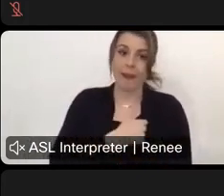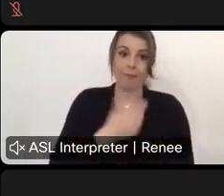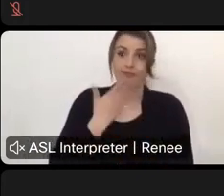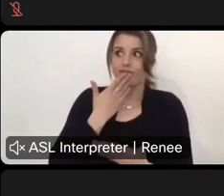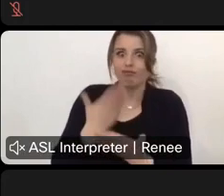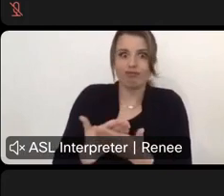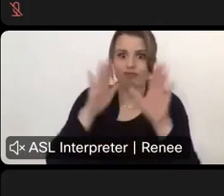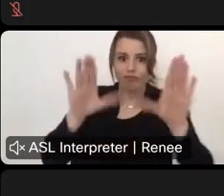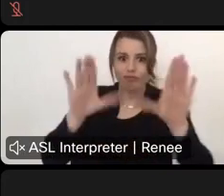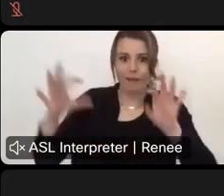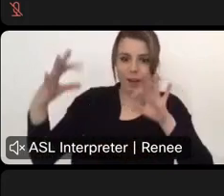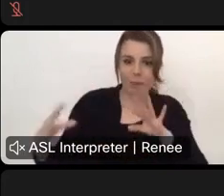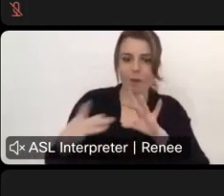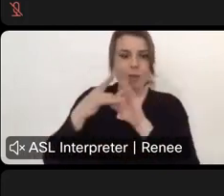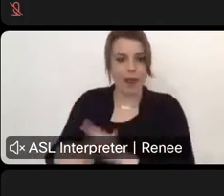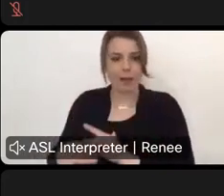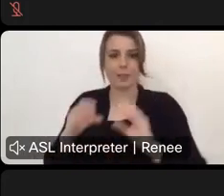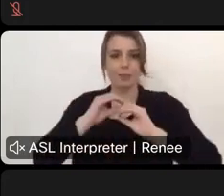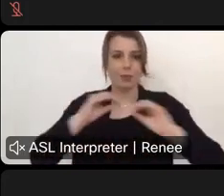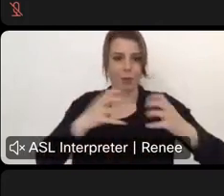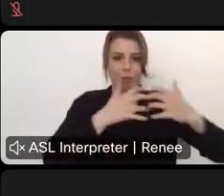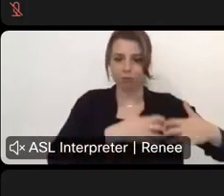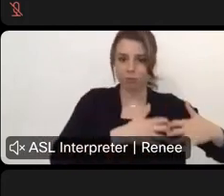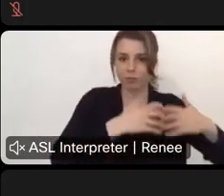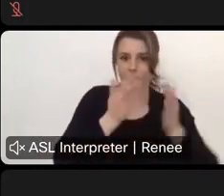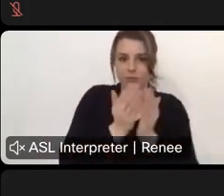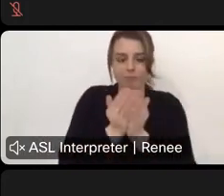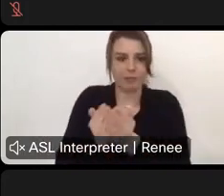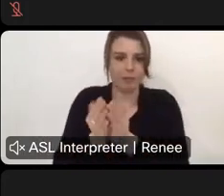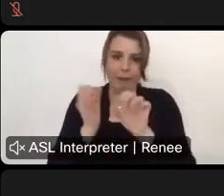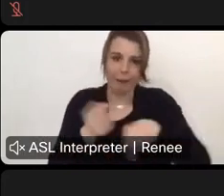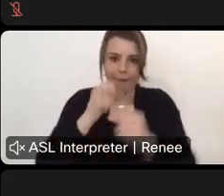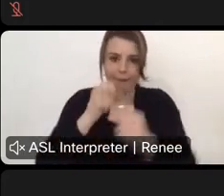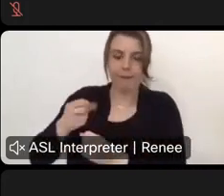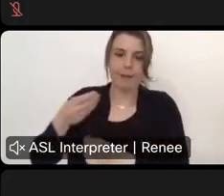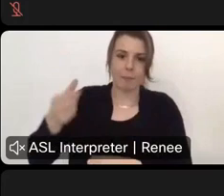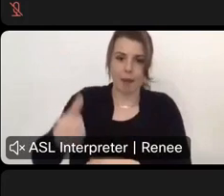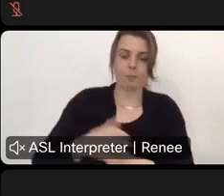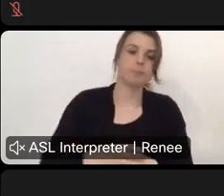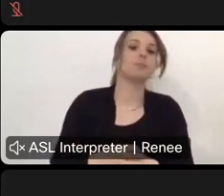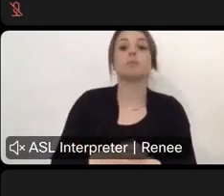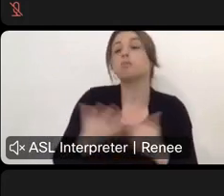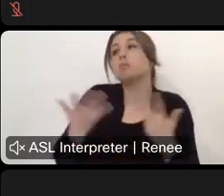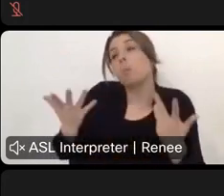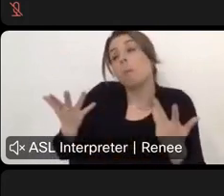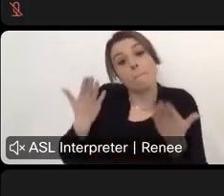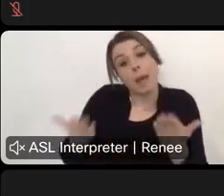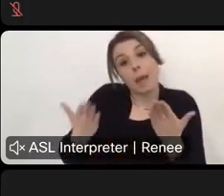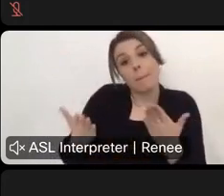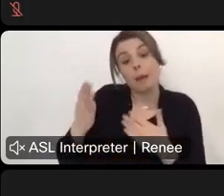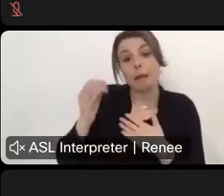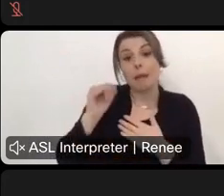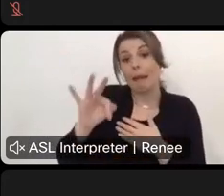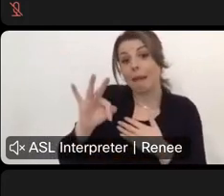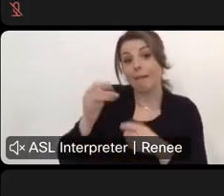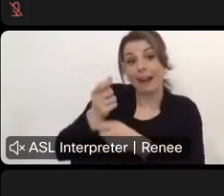on this and, and better ways to handle that. We were seeing some feedback saying that, uh. It may be better doing a, an annual pass